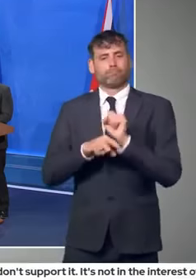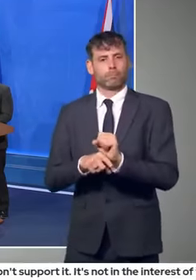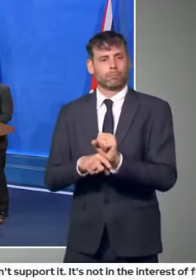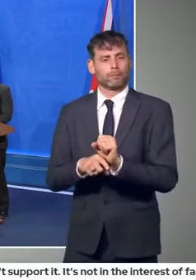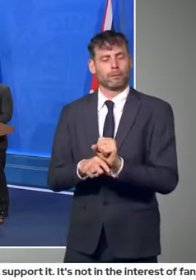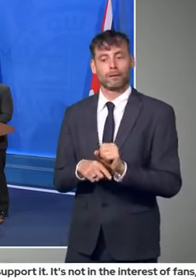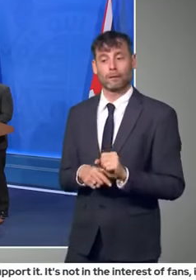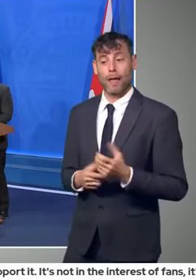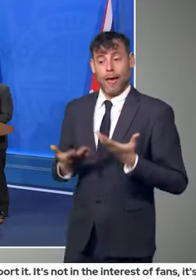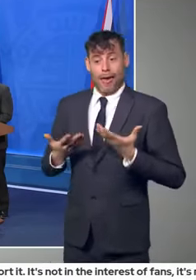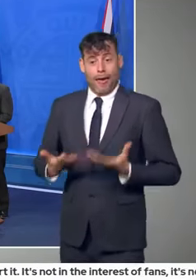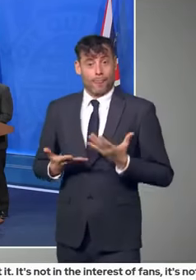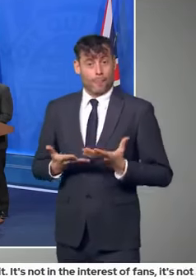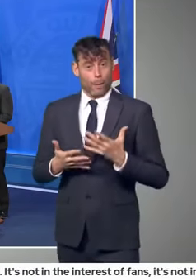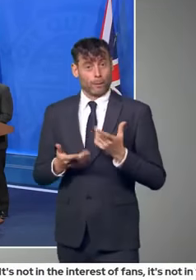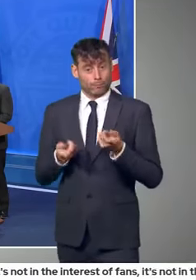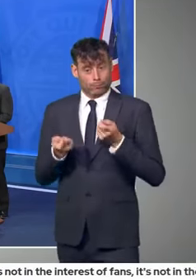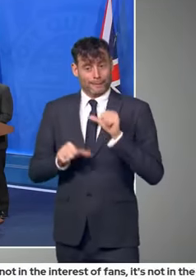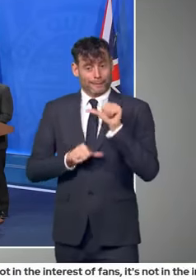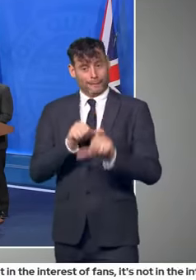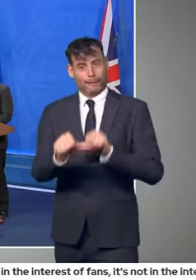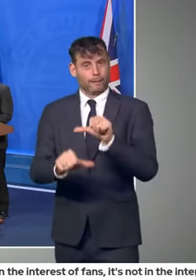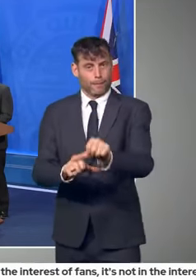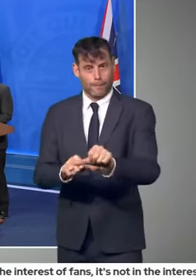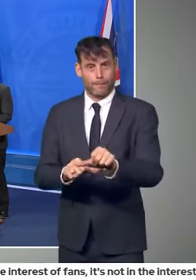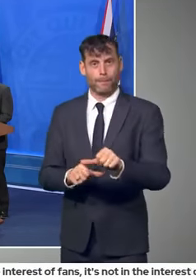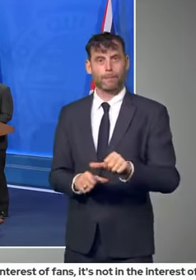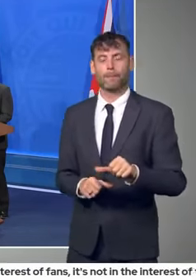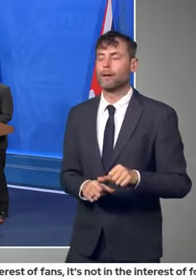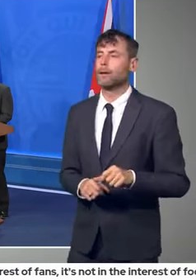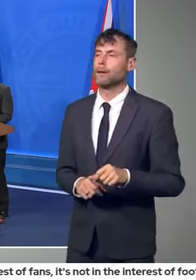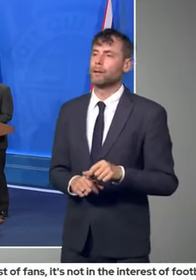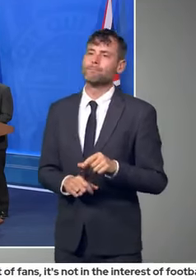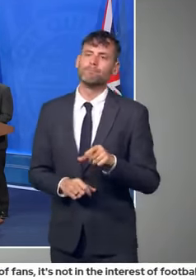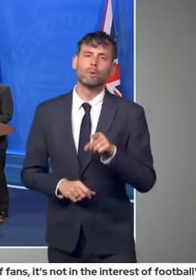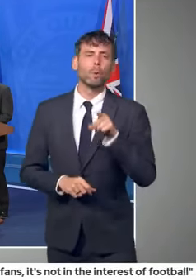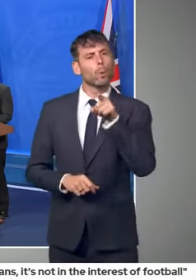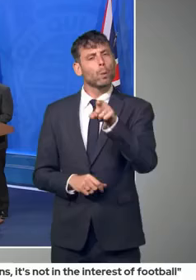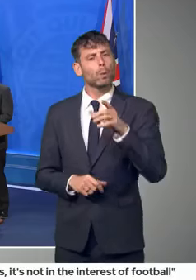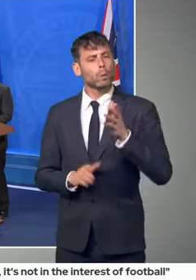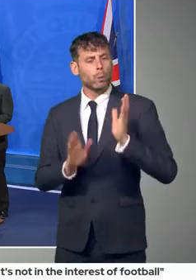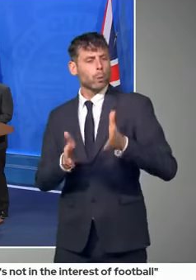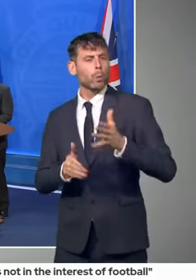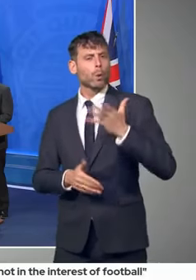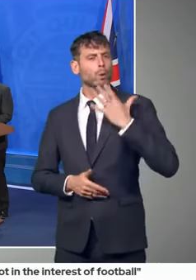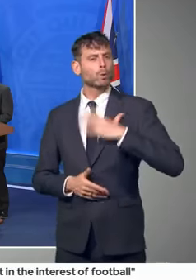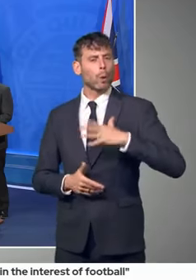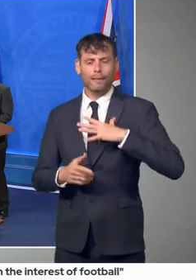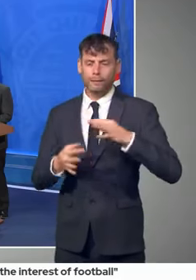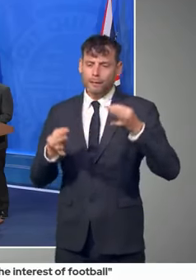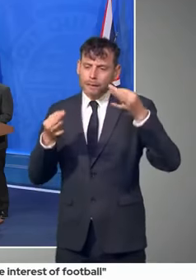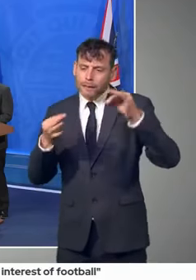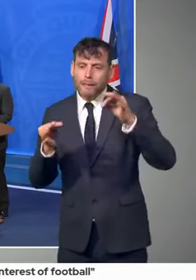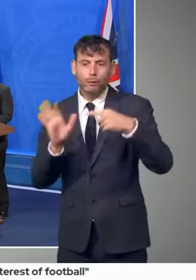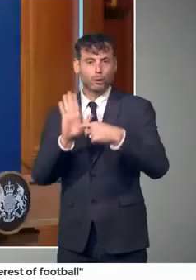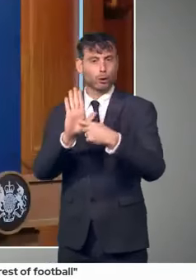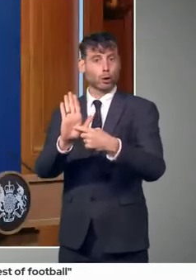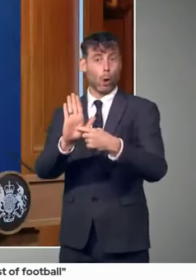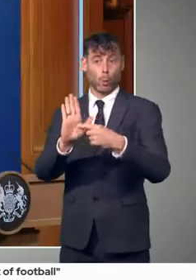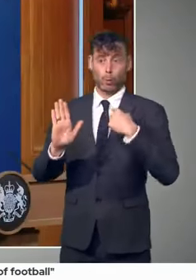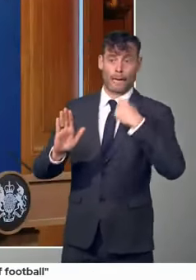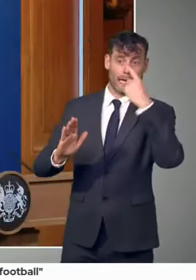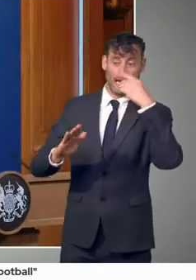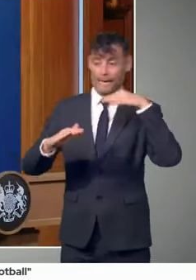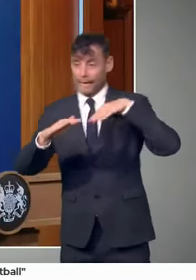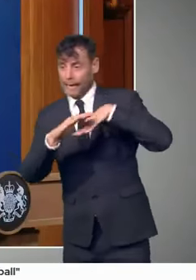under the step two rules, you don't need any kind of certificate news, you won't need anything on certainly won't need anything on the May the 17th